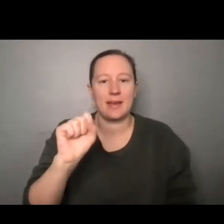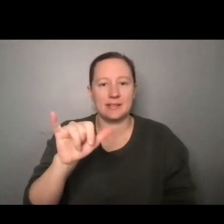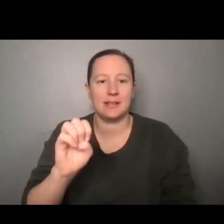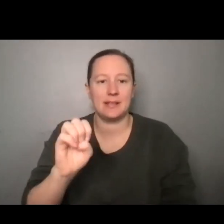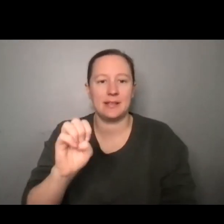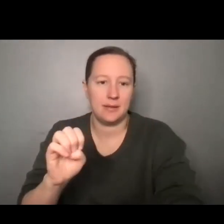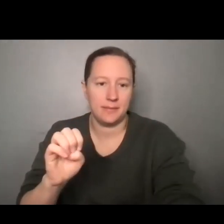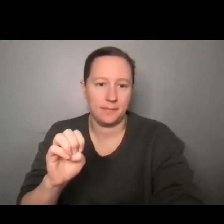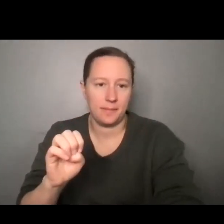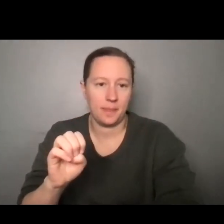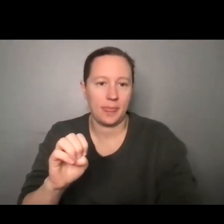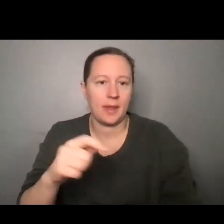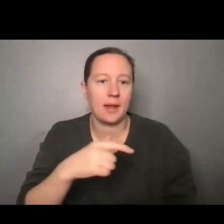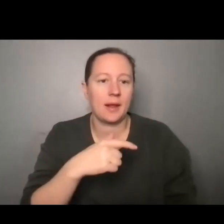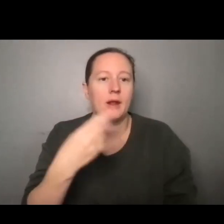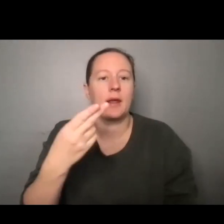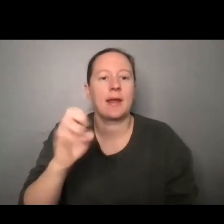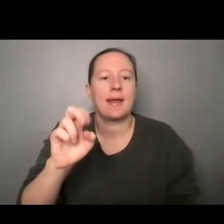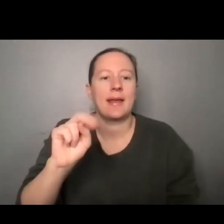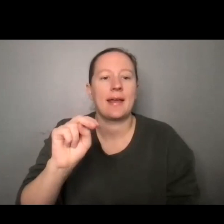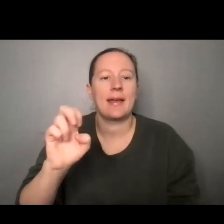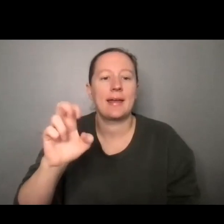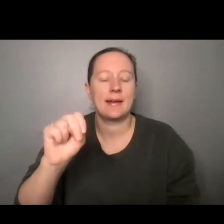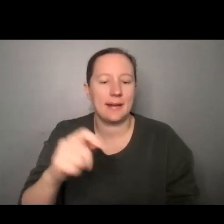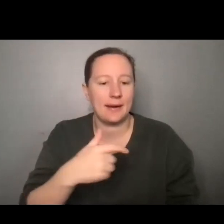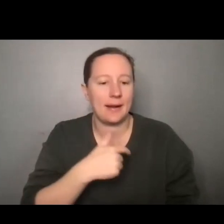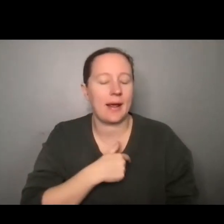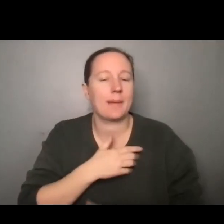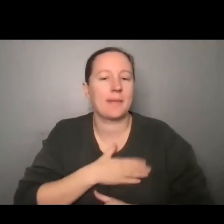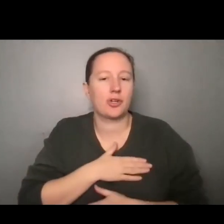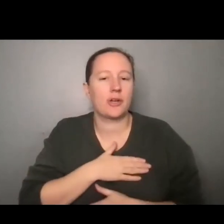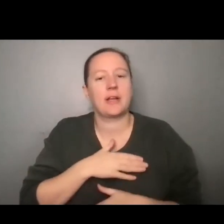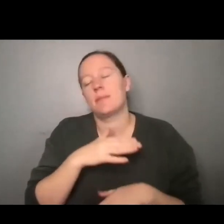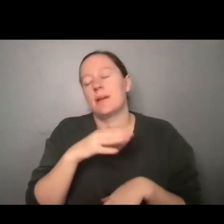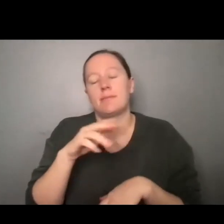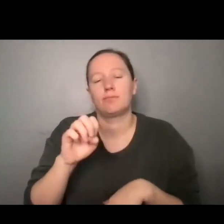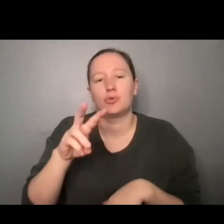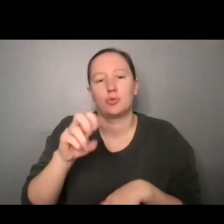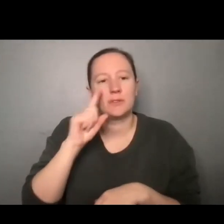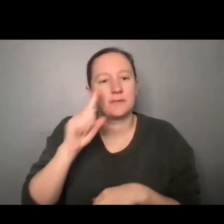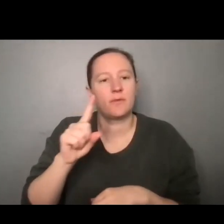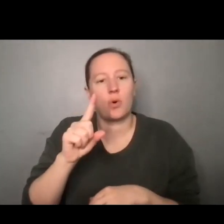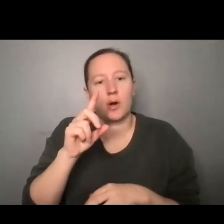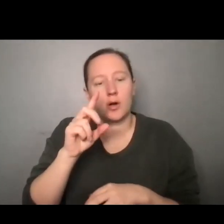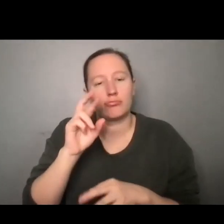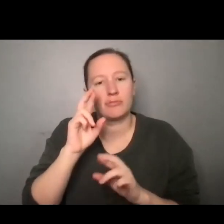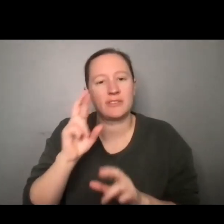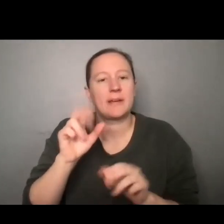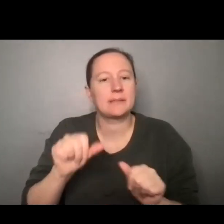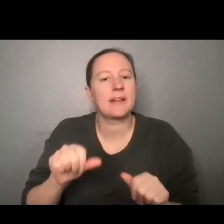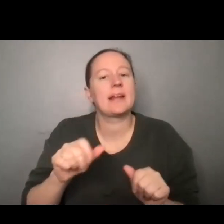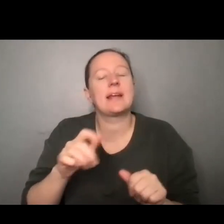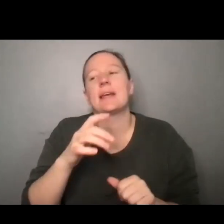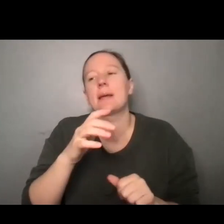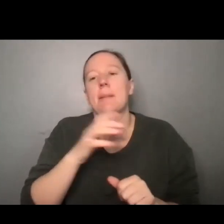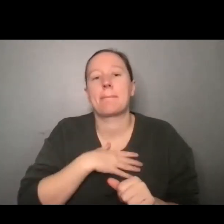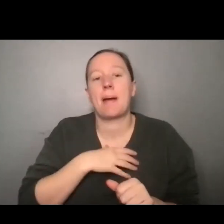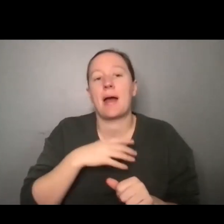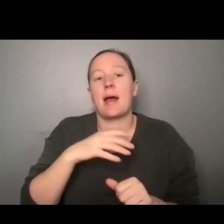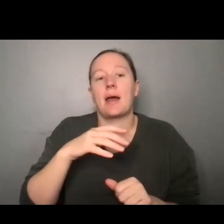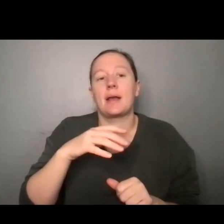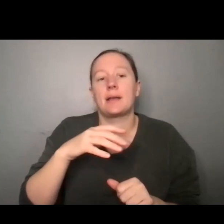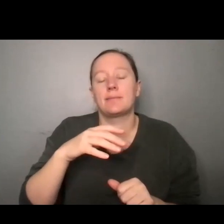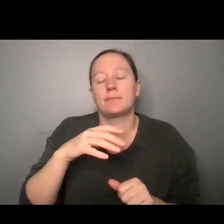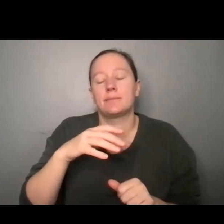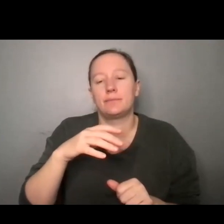Entertainment and News Media Associate at RespectAbility. My pronouns are she, her, and a visual description. I